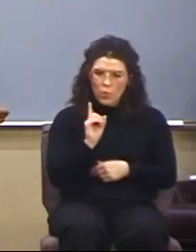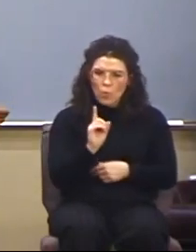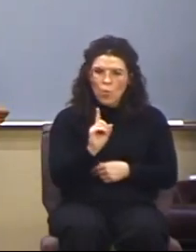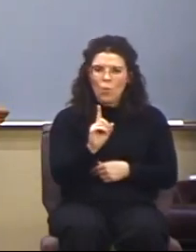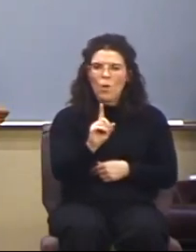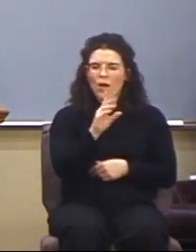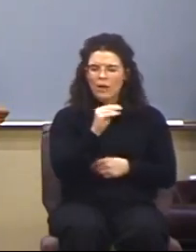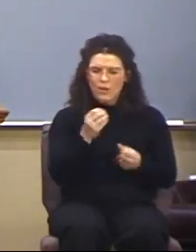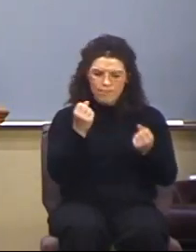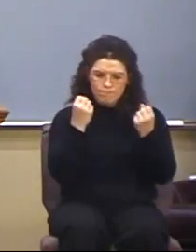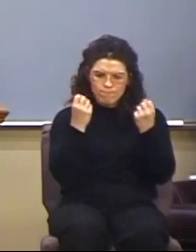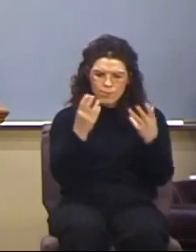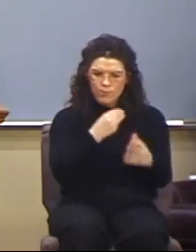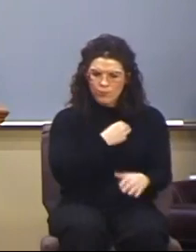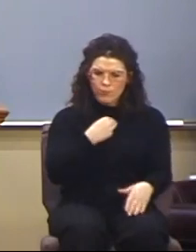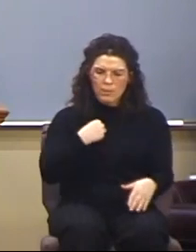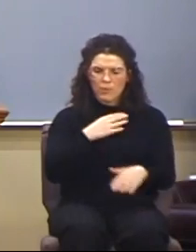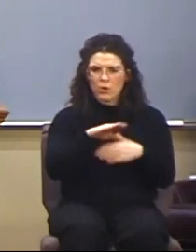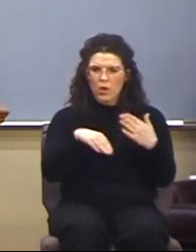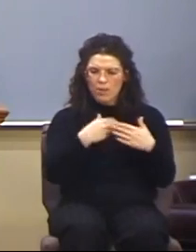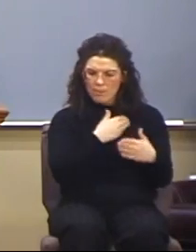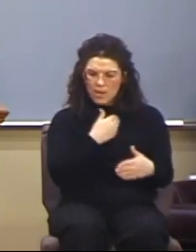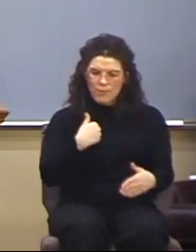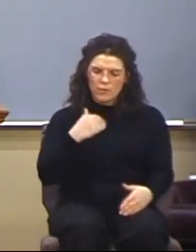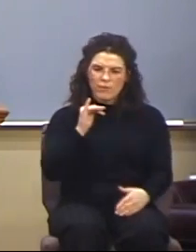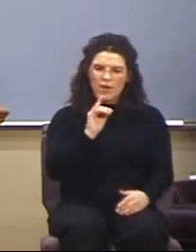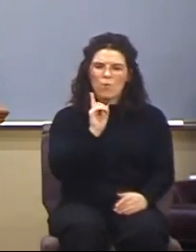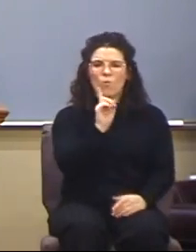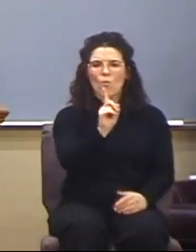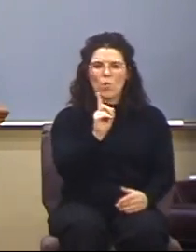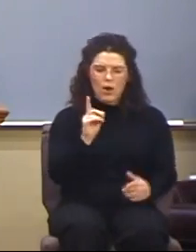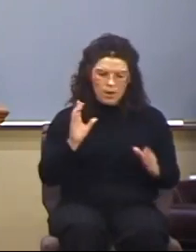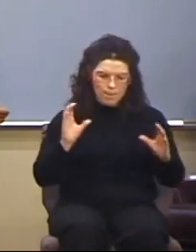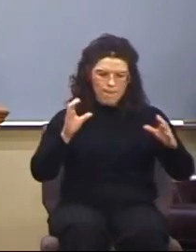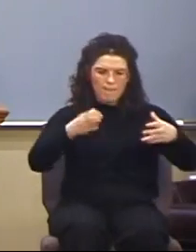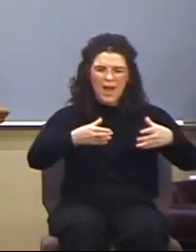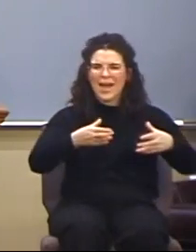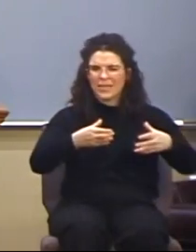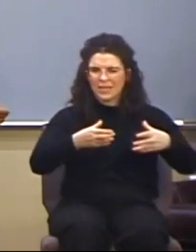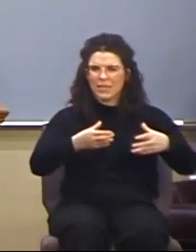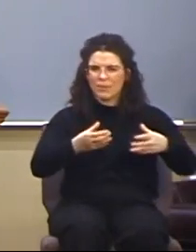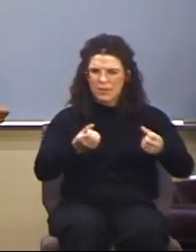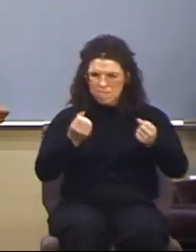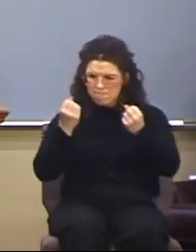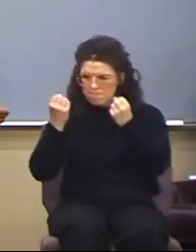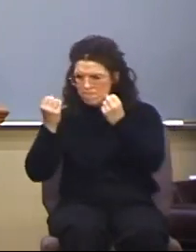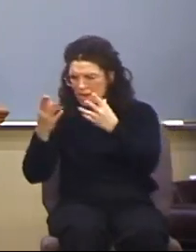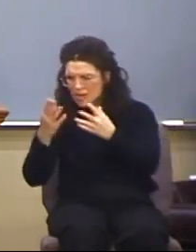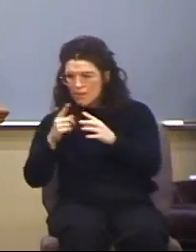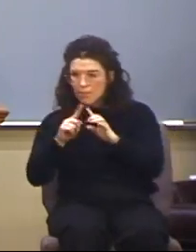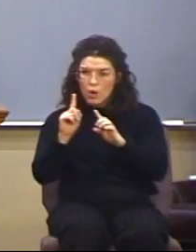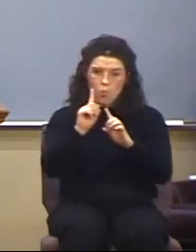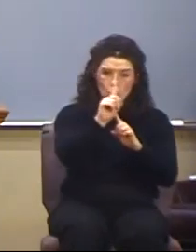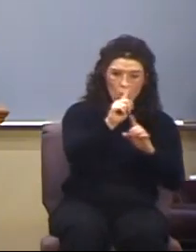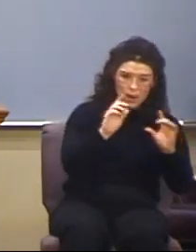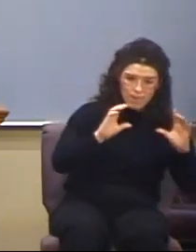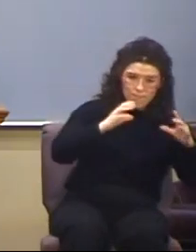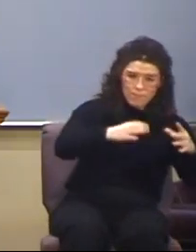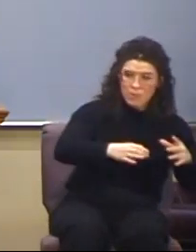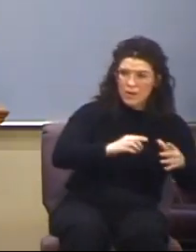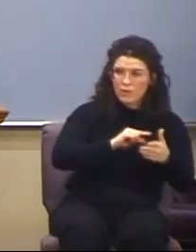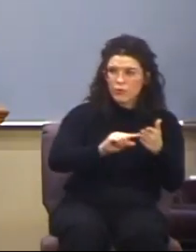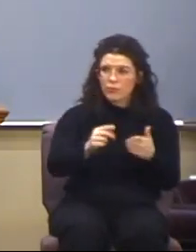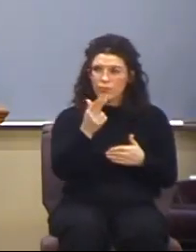and hath many members and all members of that one body being many are one body. Verse 13,